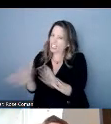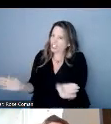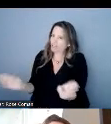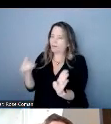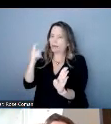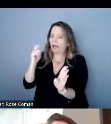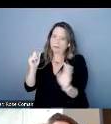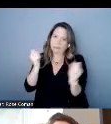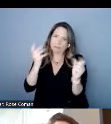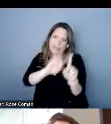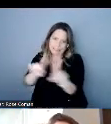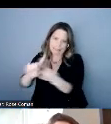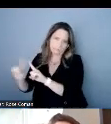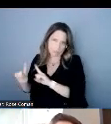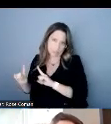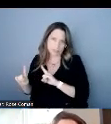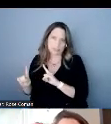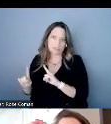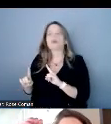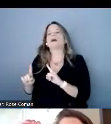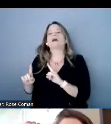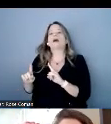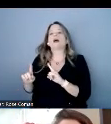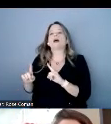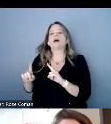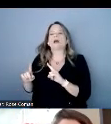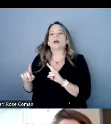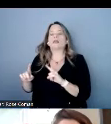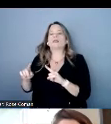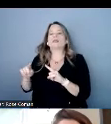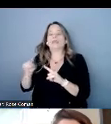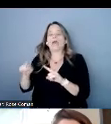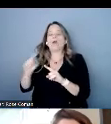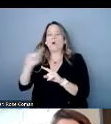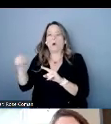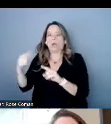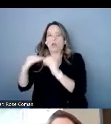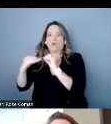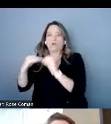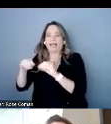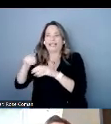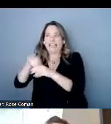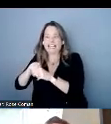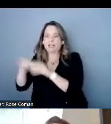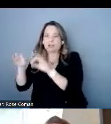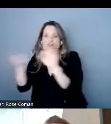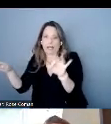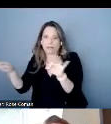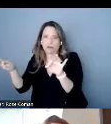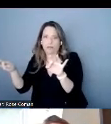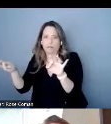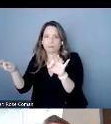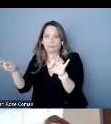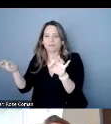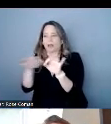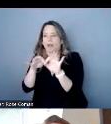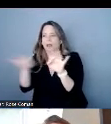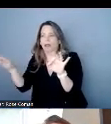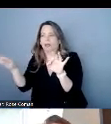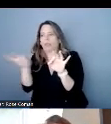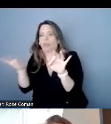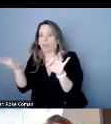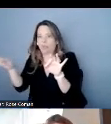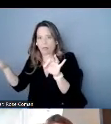correct as they make corrections in the transcript so somebody whose accessibility needs